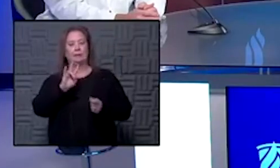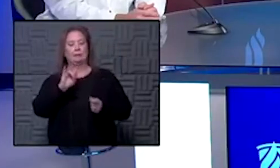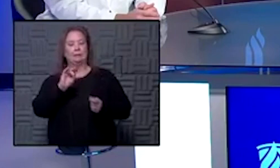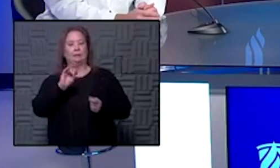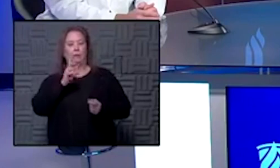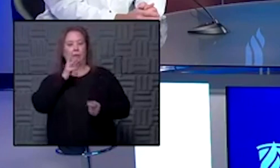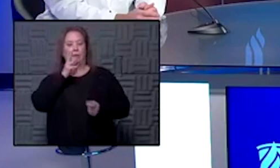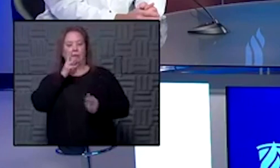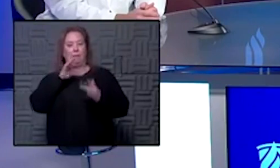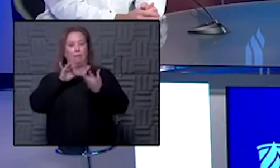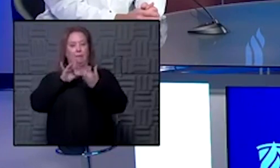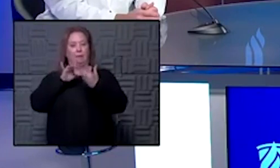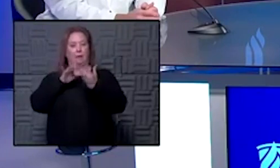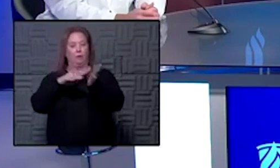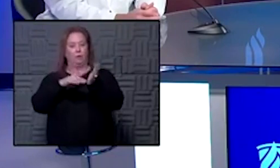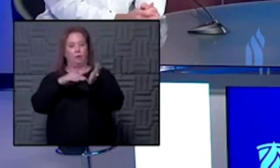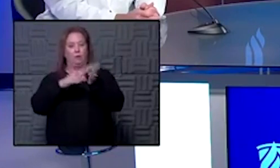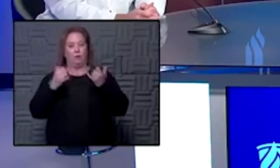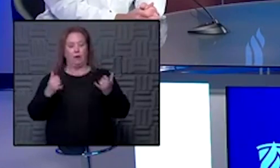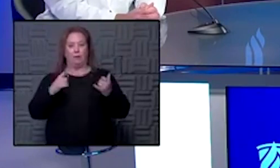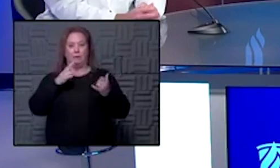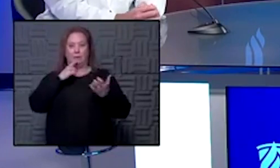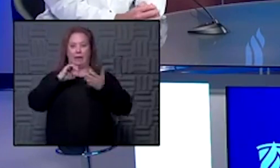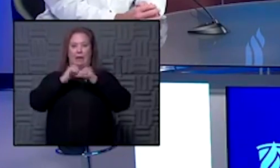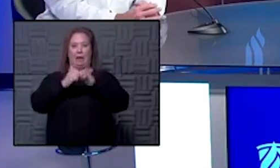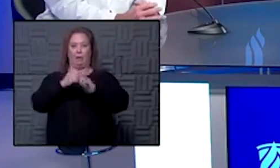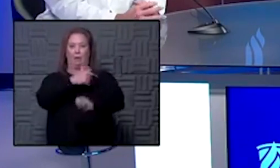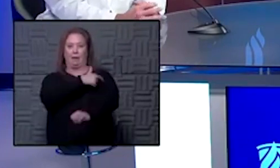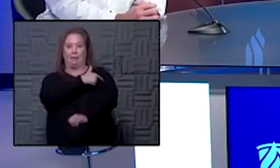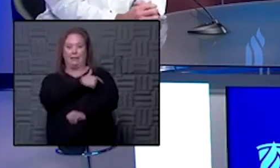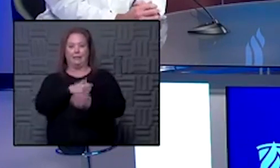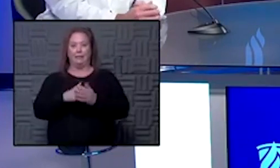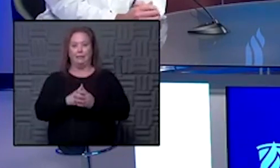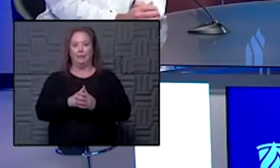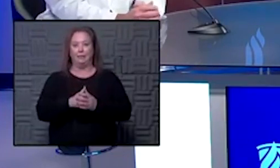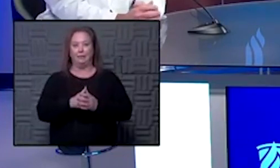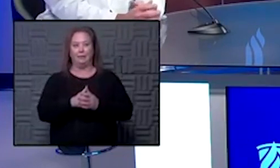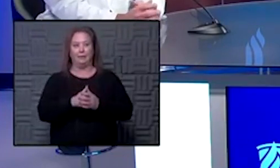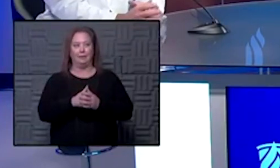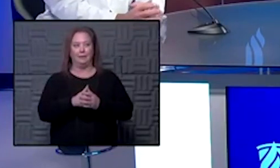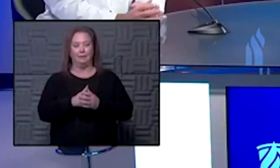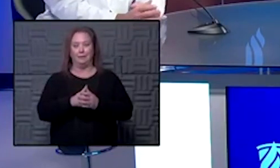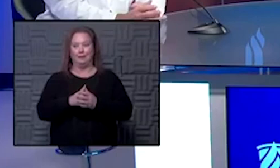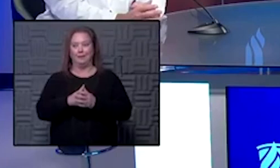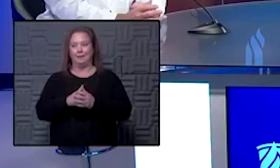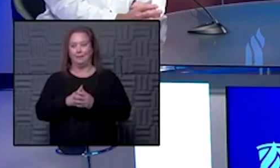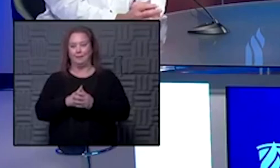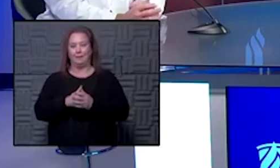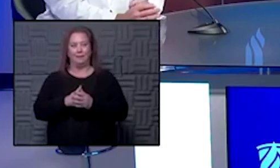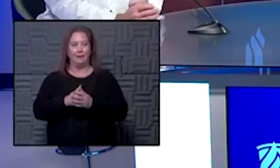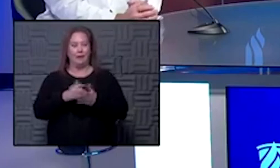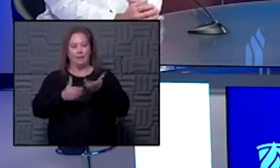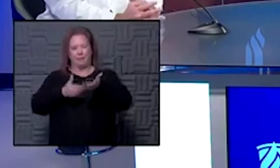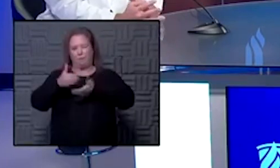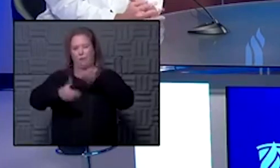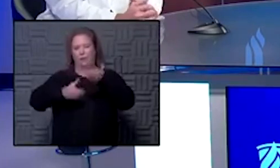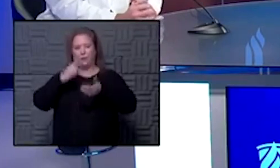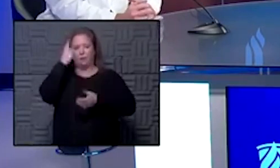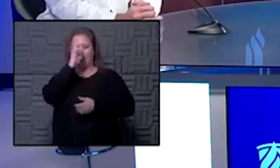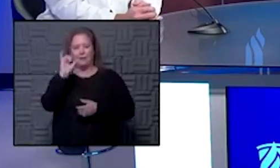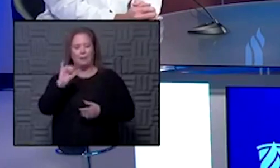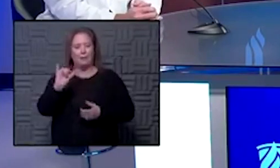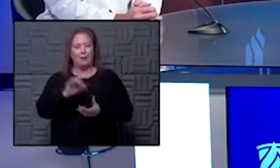mother contact her physician right now and say how do i get my vaccine what is the process going to be